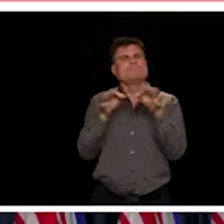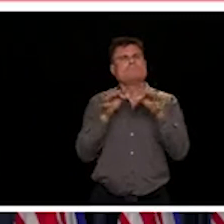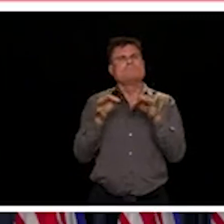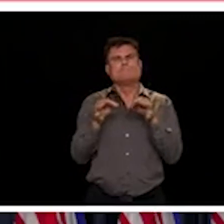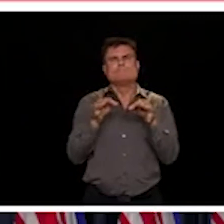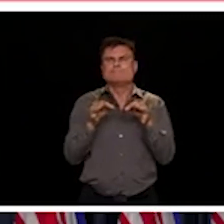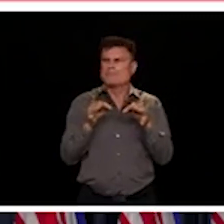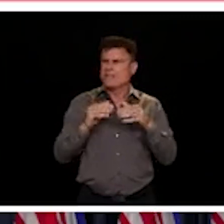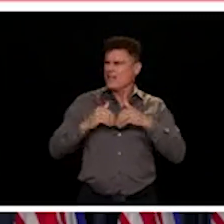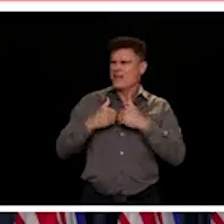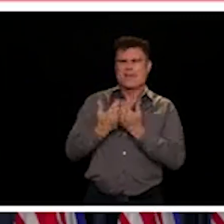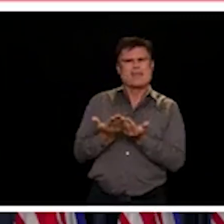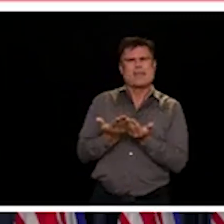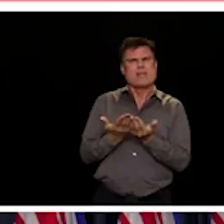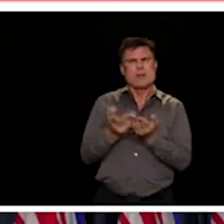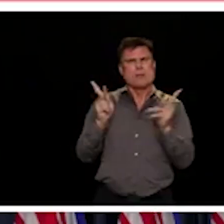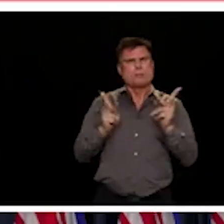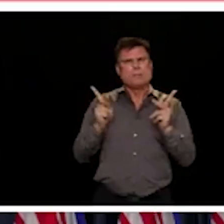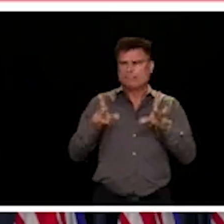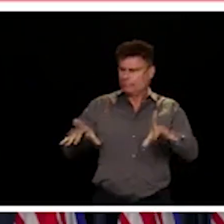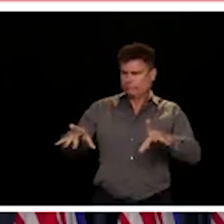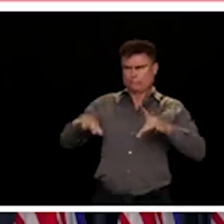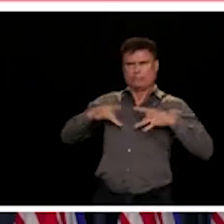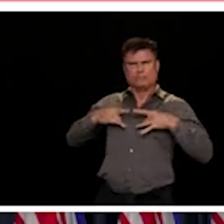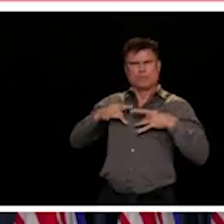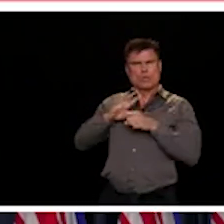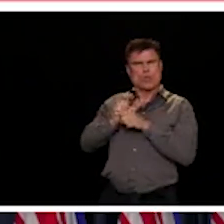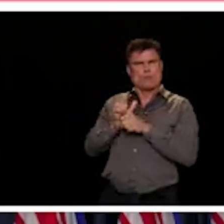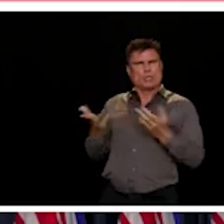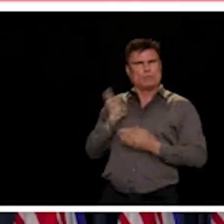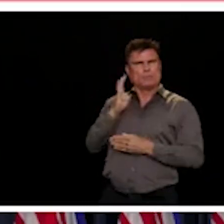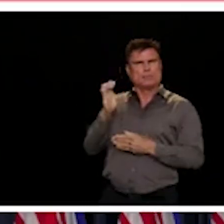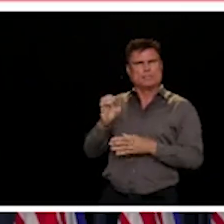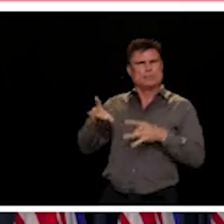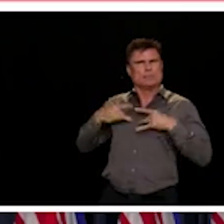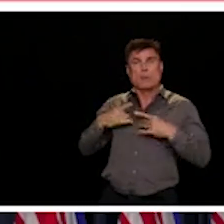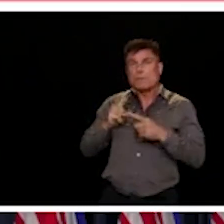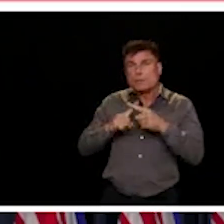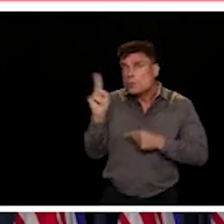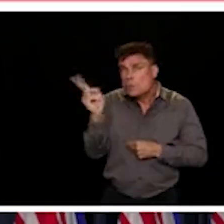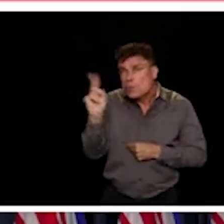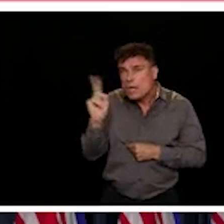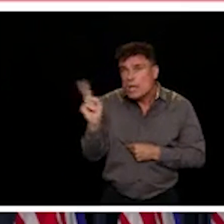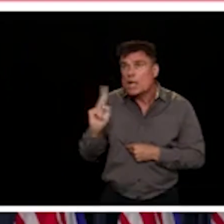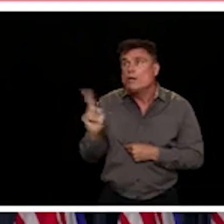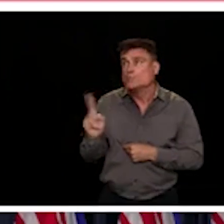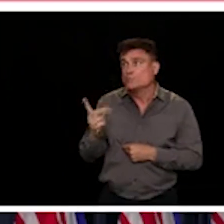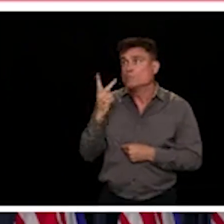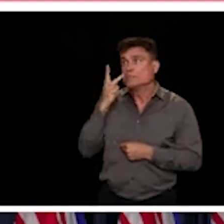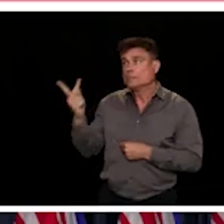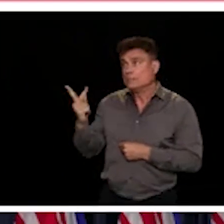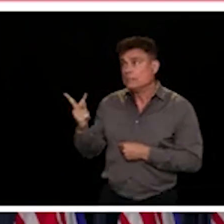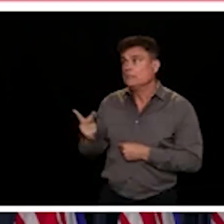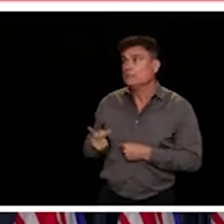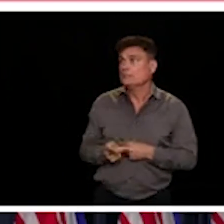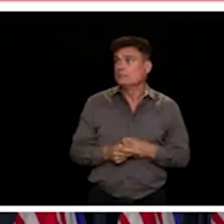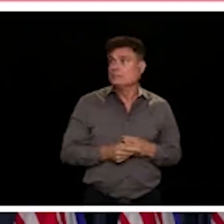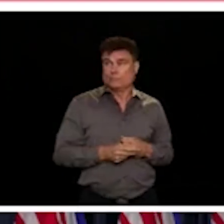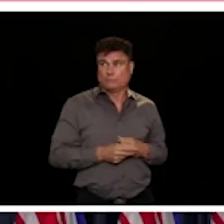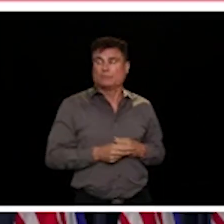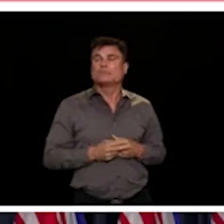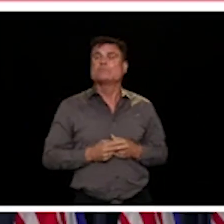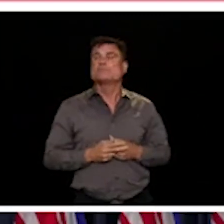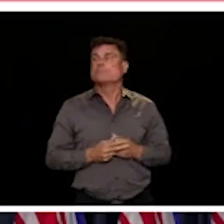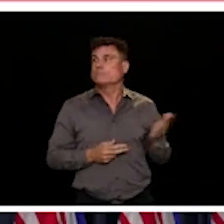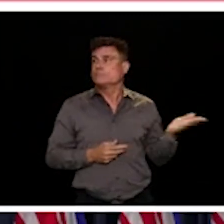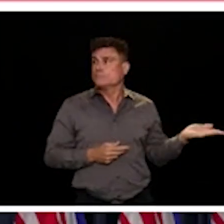And we'll start with our epidemic curve. So we've seen this before. And this is now updated to include up until